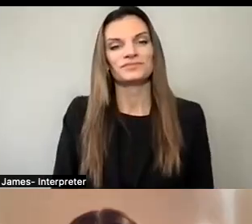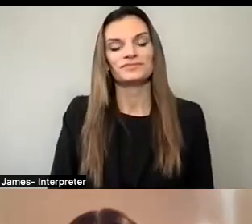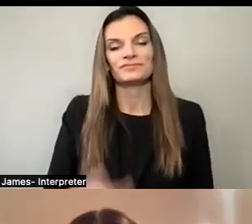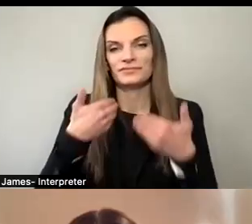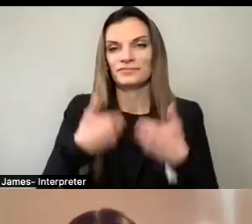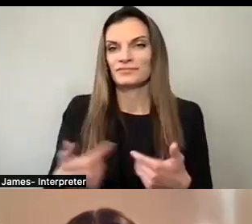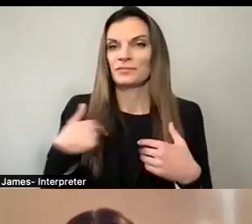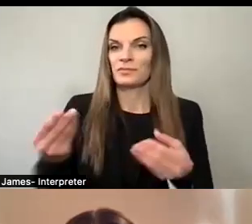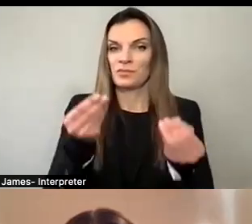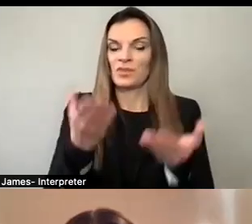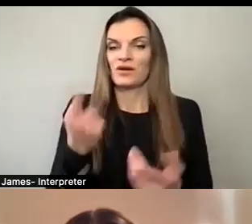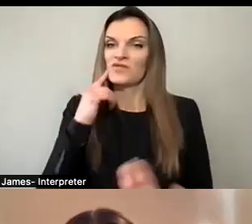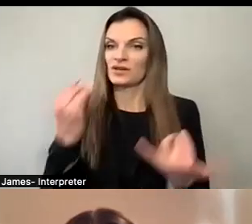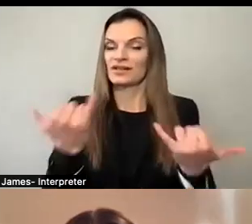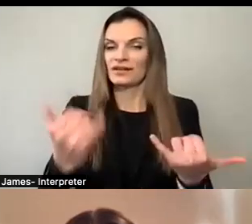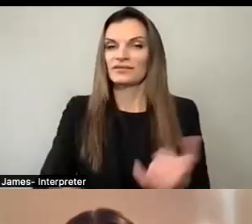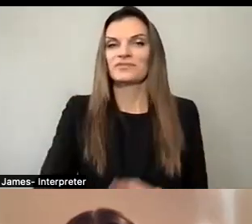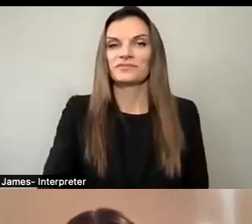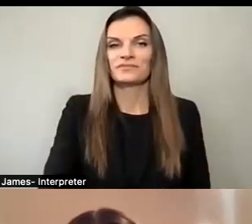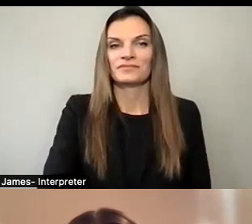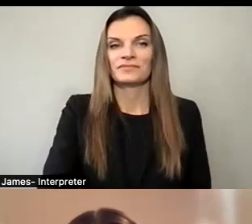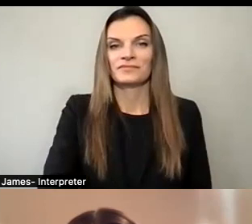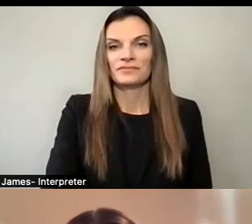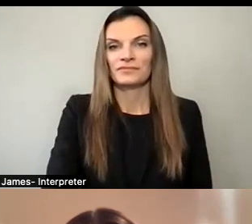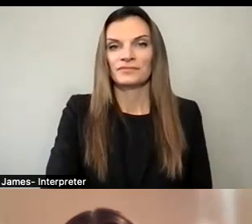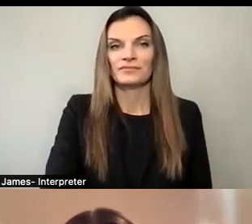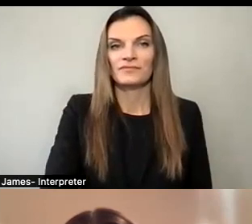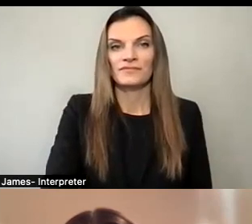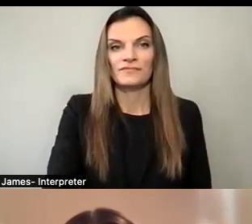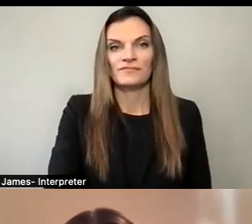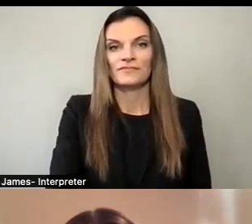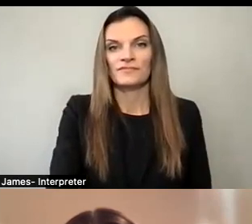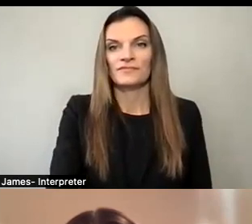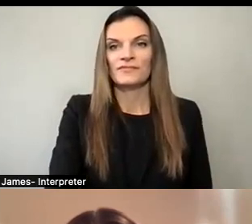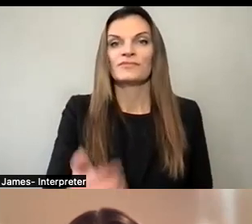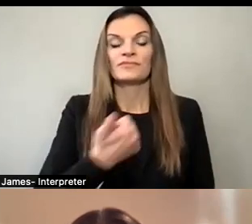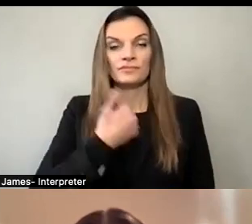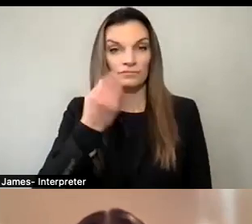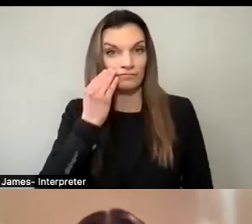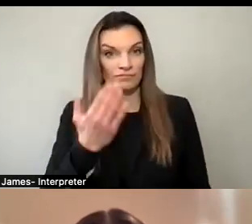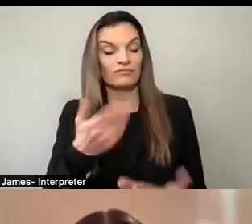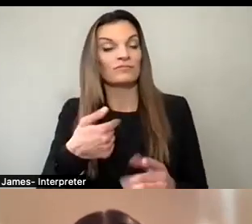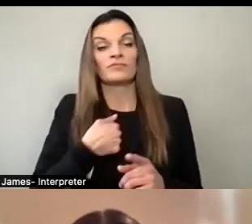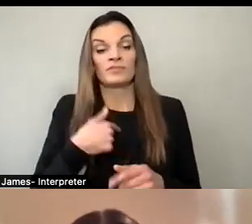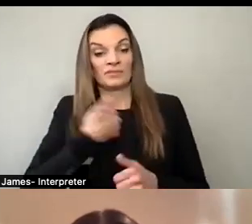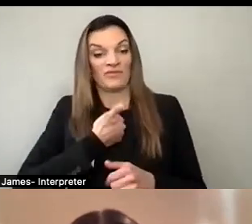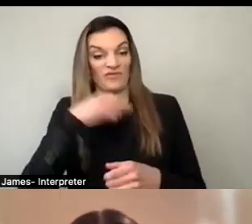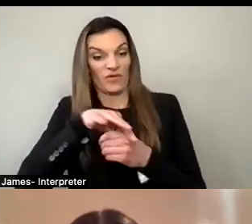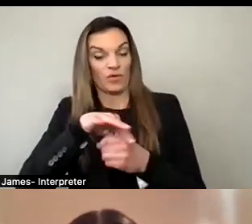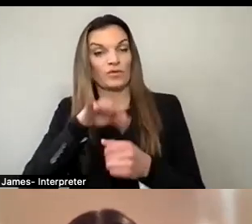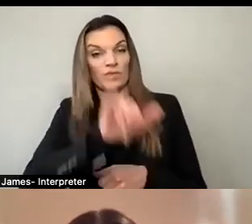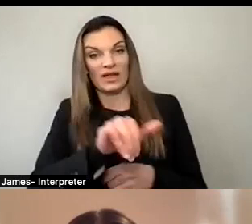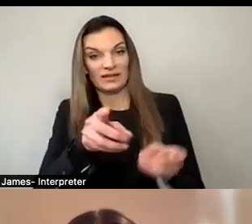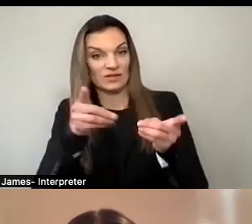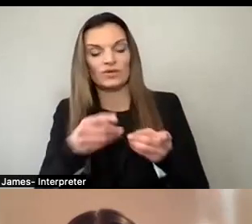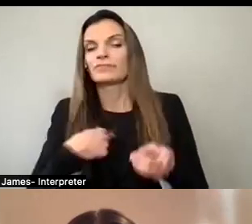tonight's moderator. And as she mentioned, I am not a voter in this district. So as the League